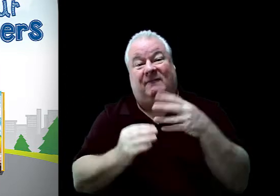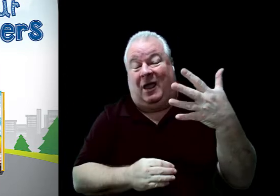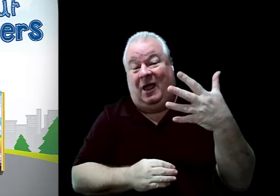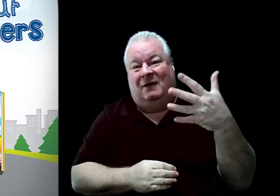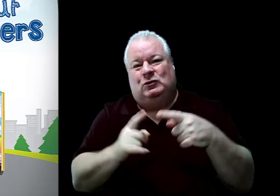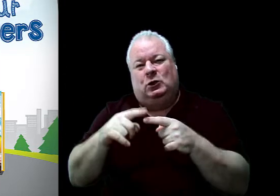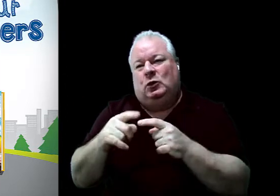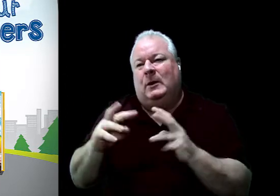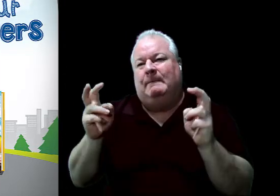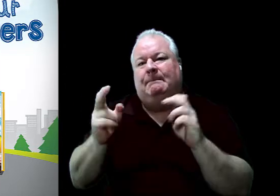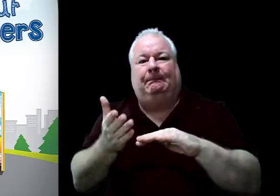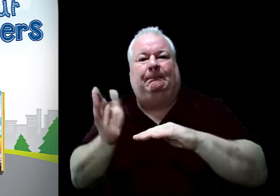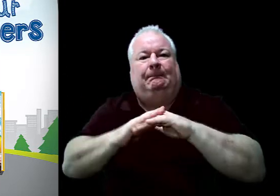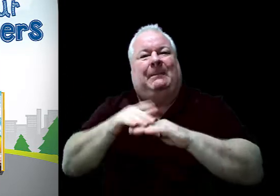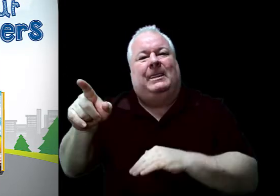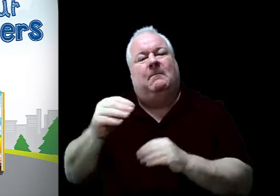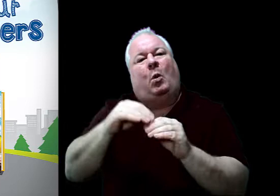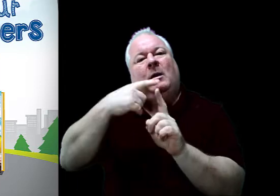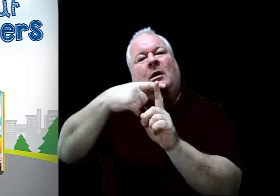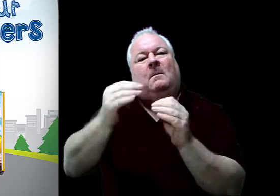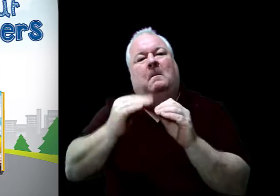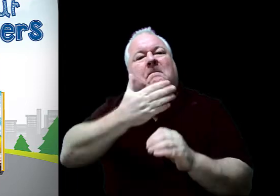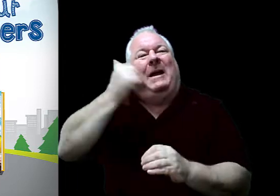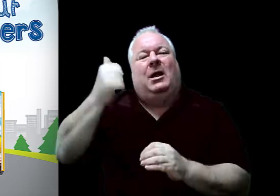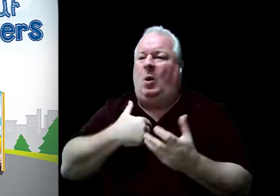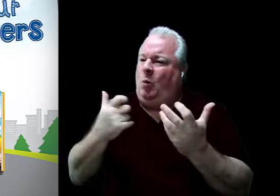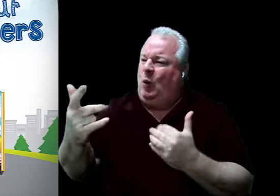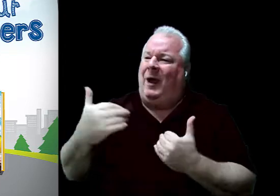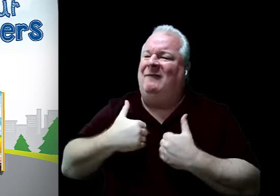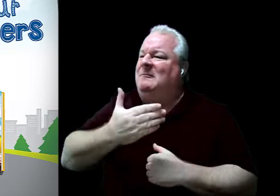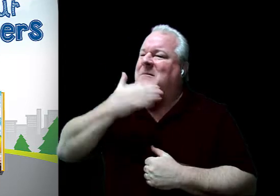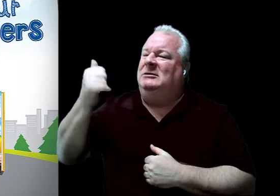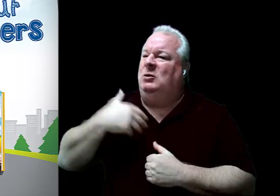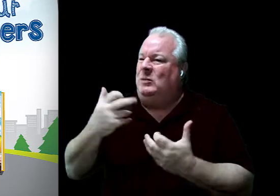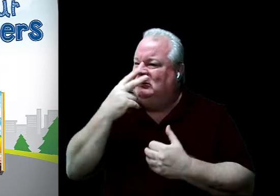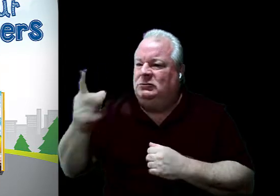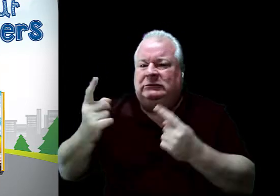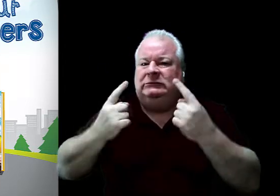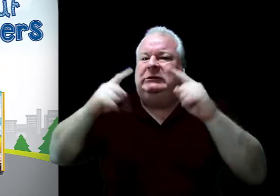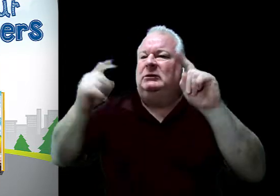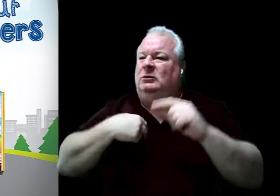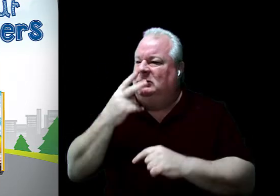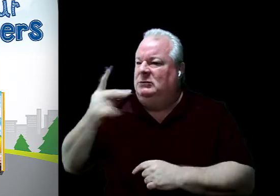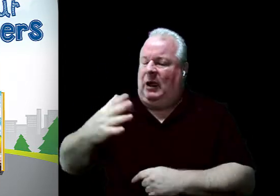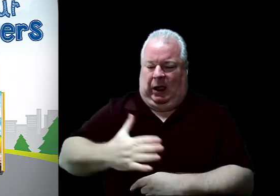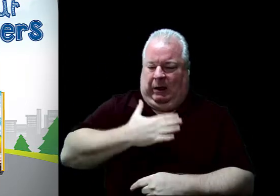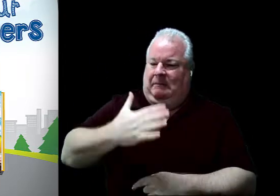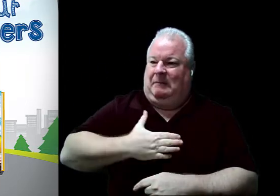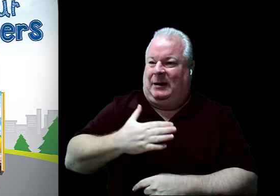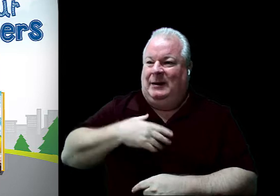thing to do when you love your passengers is to want the best for them. You want them to be successful and happy.